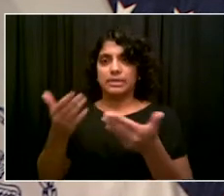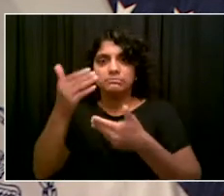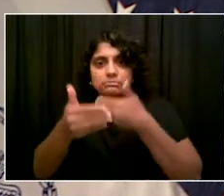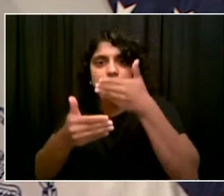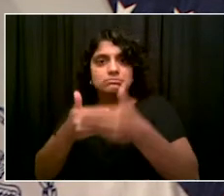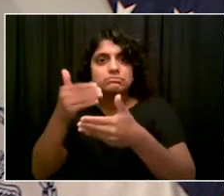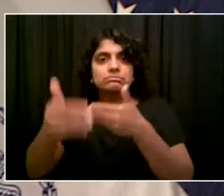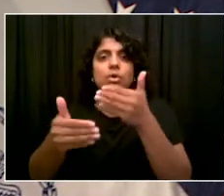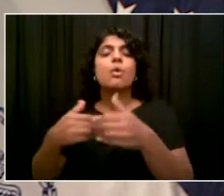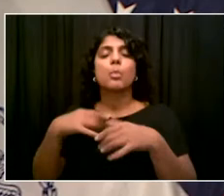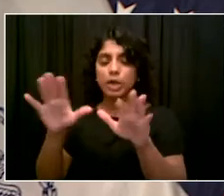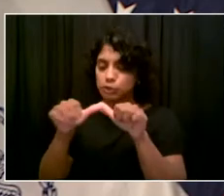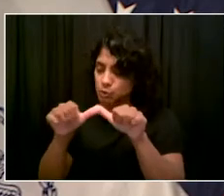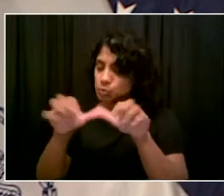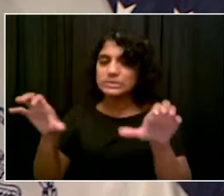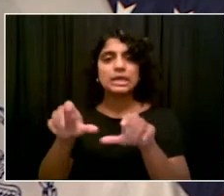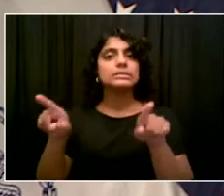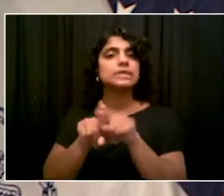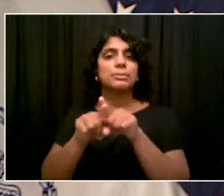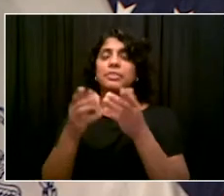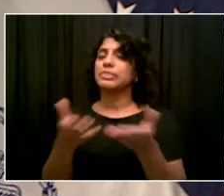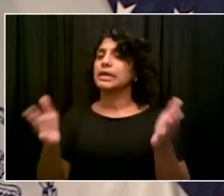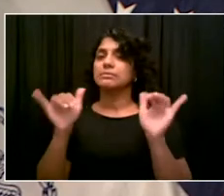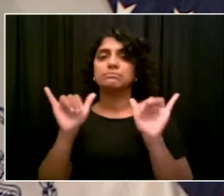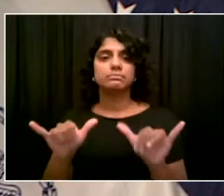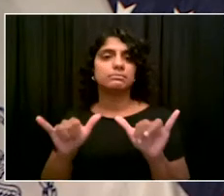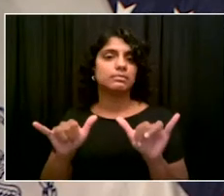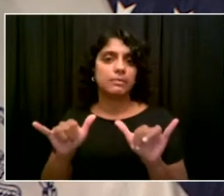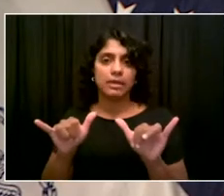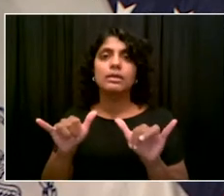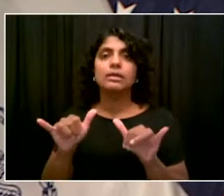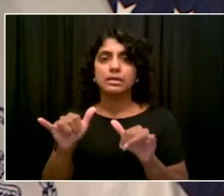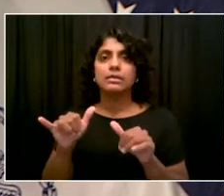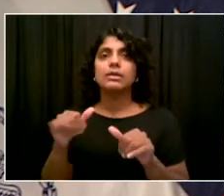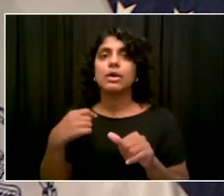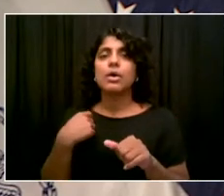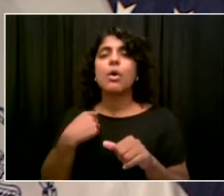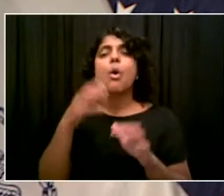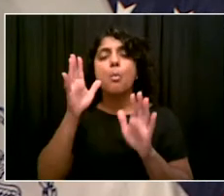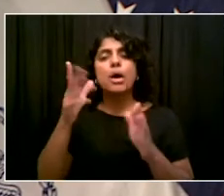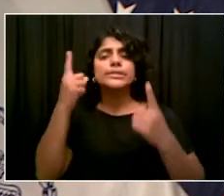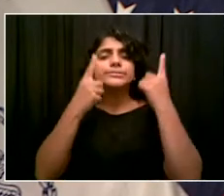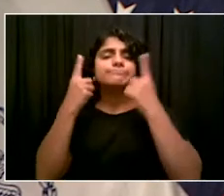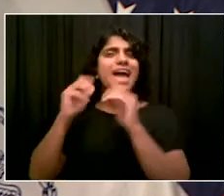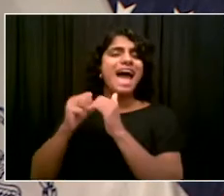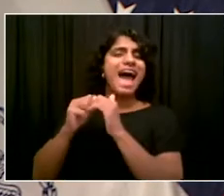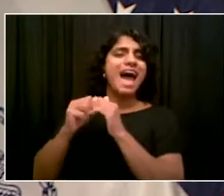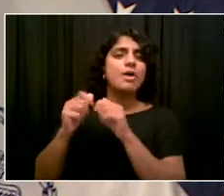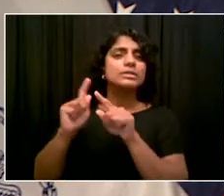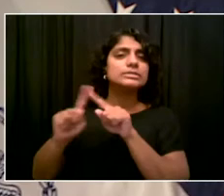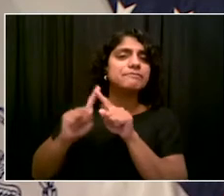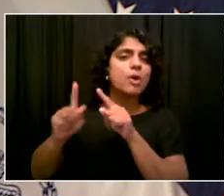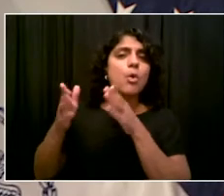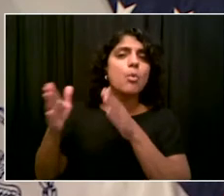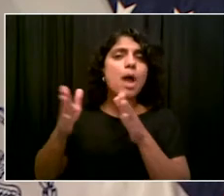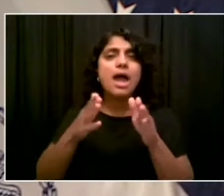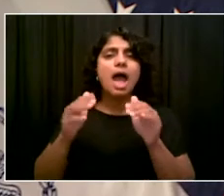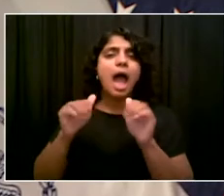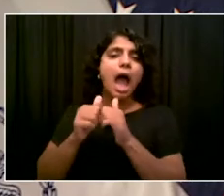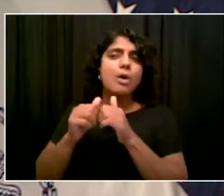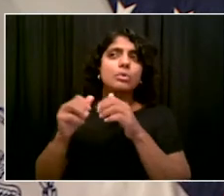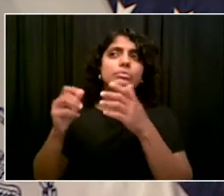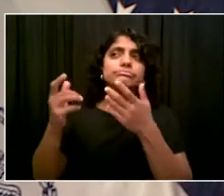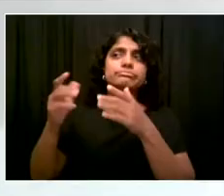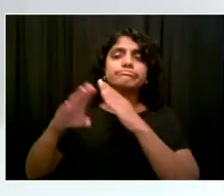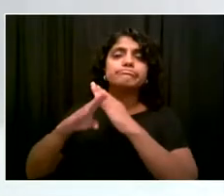continually exploring, you know, in the weeks ahead. Go ahead, Dr. Katz. I think you've said it